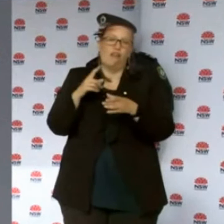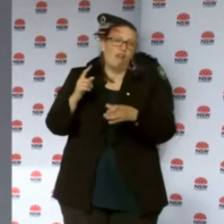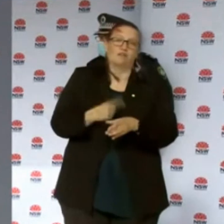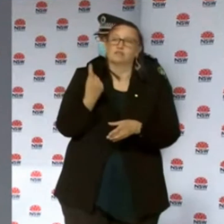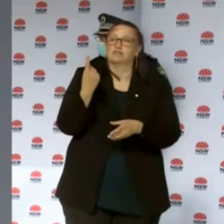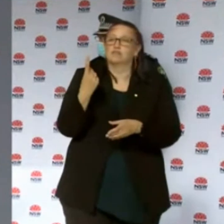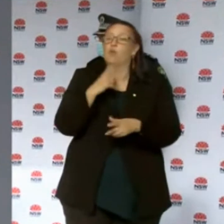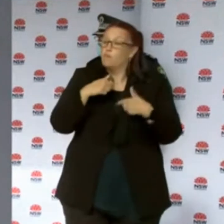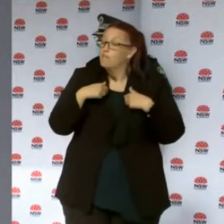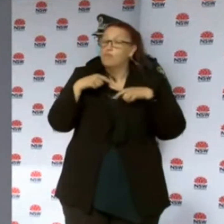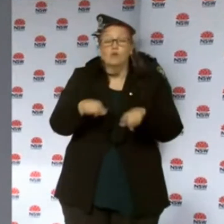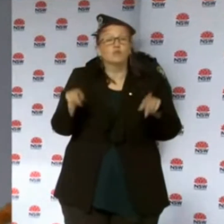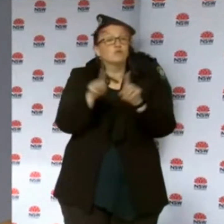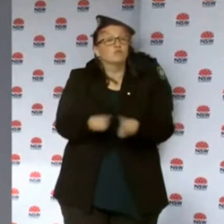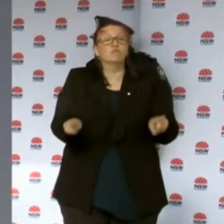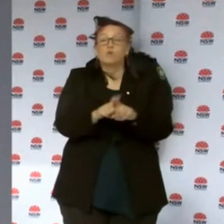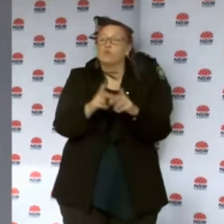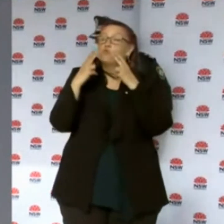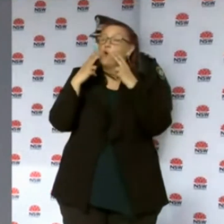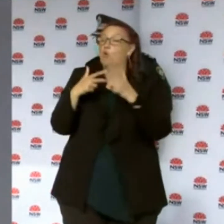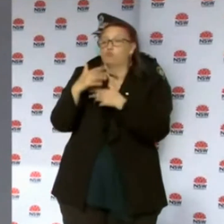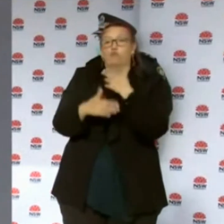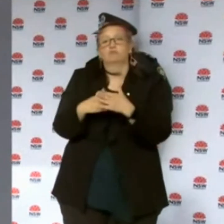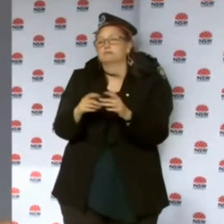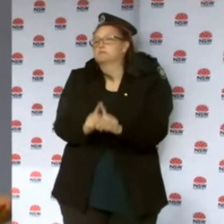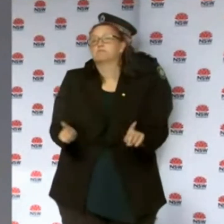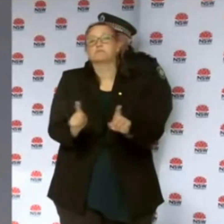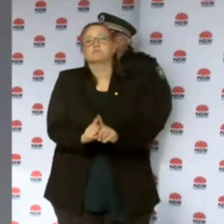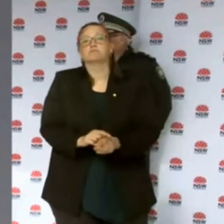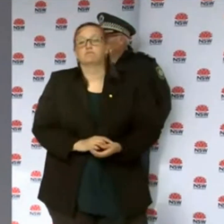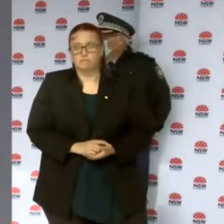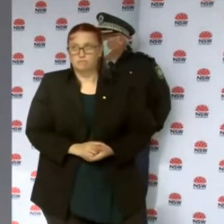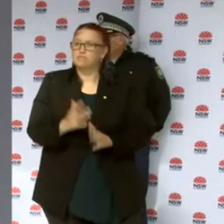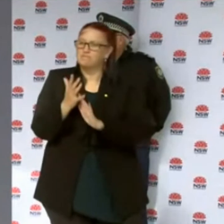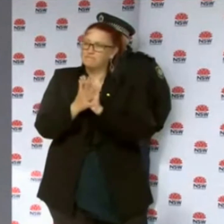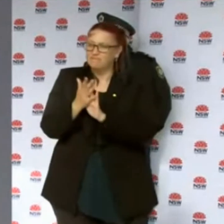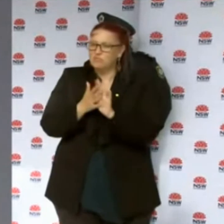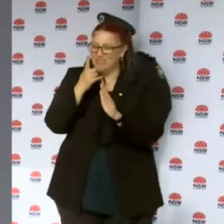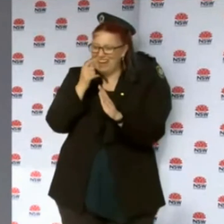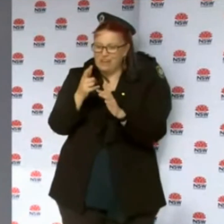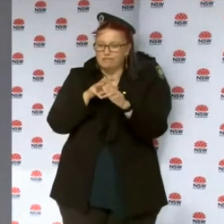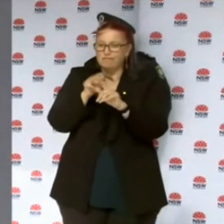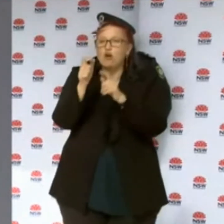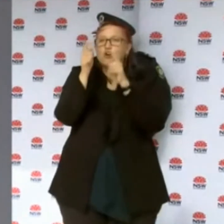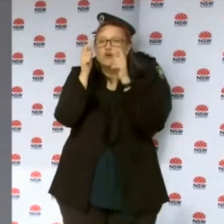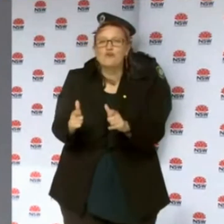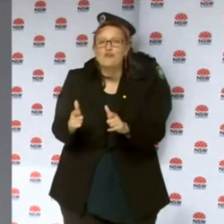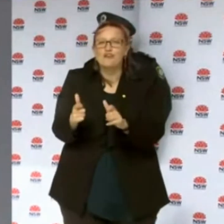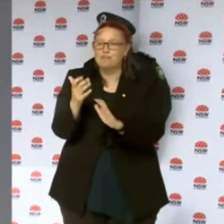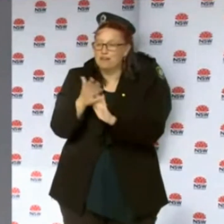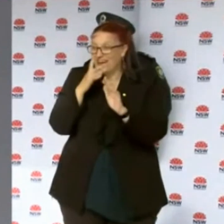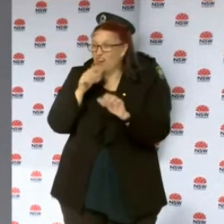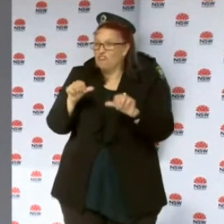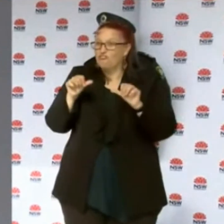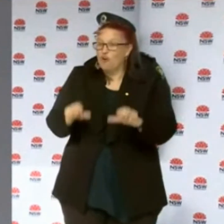viewers outside New South Wales leave us. You can continue watching on the ABC News channel or on our YouTube channel. I can